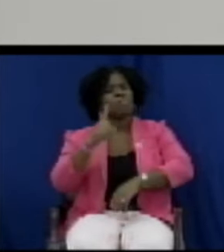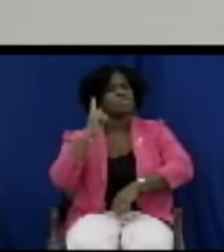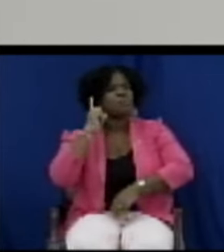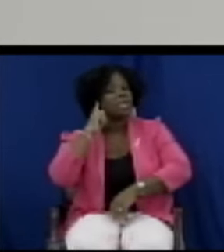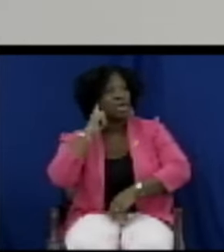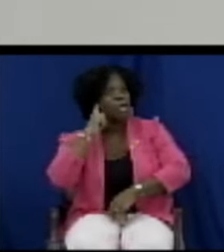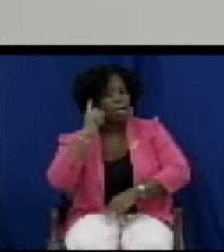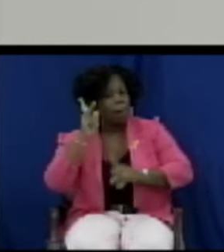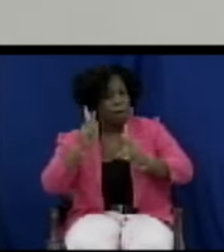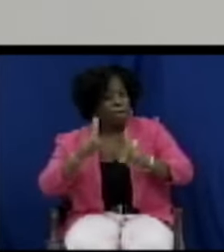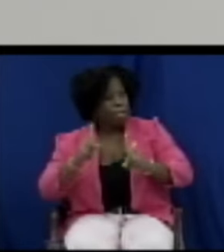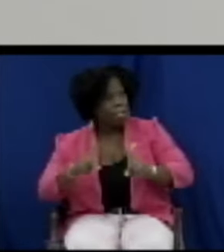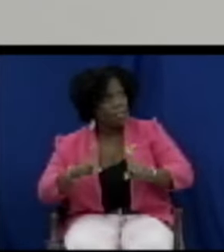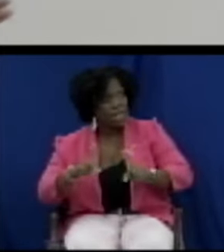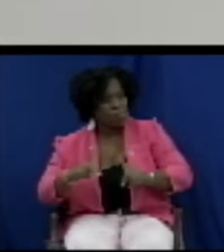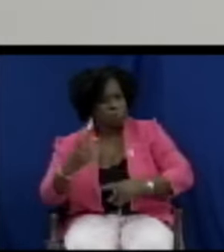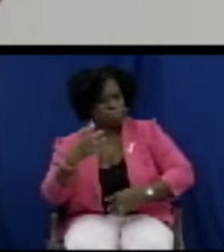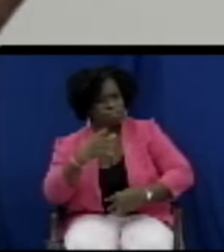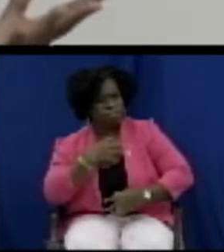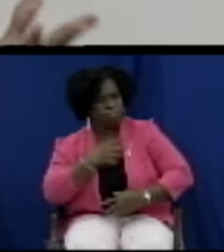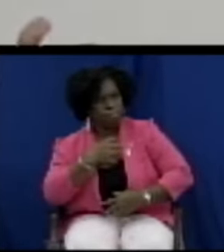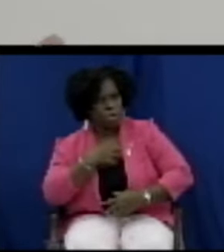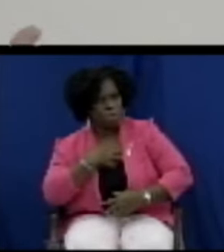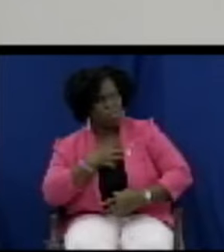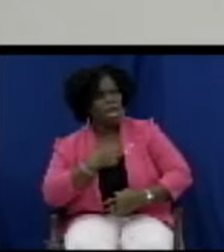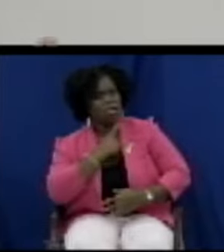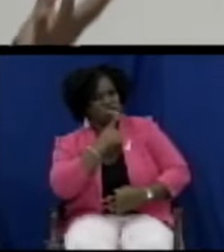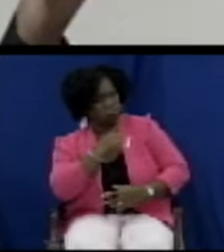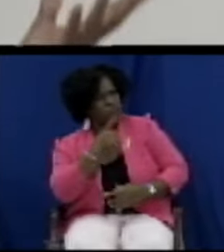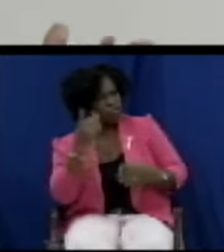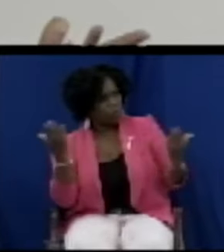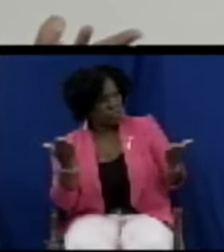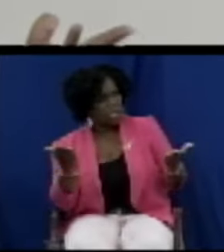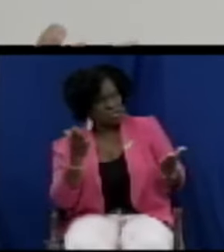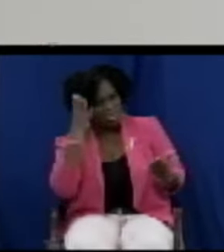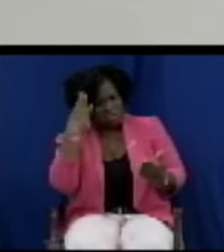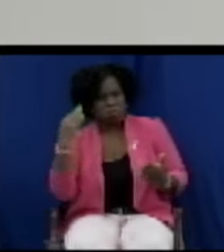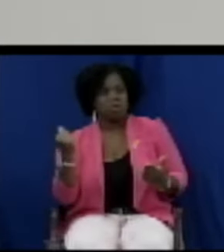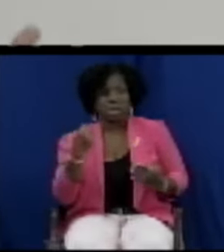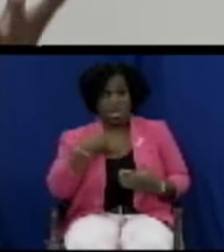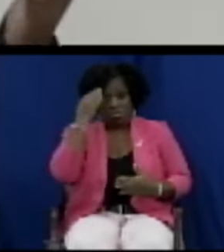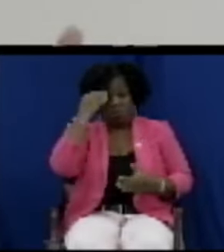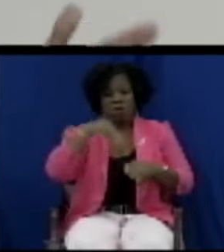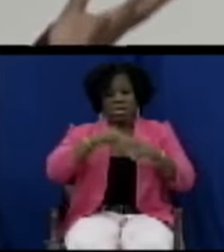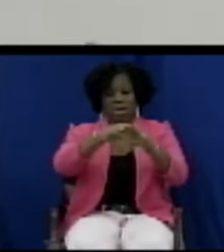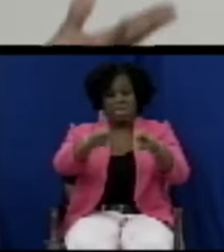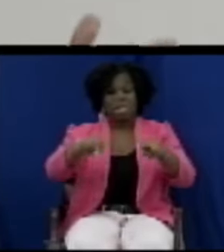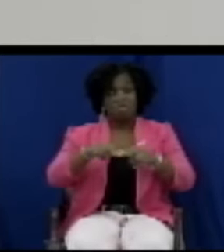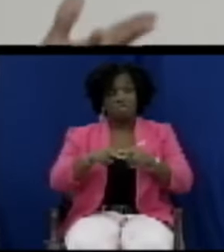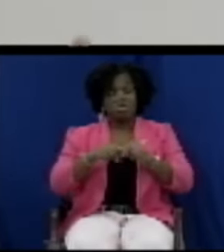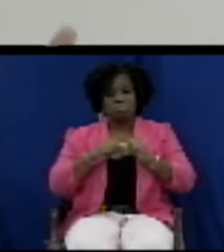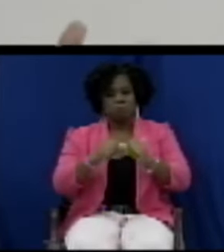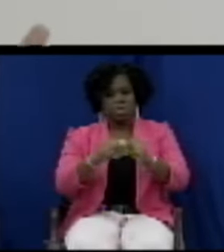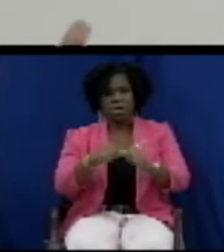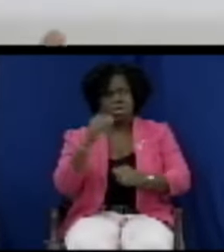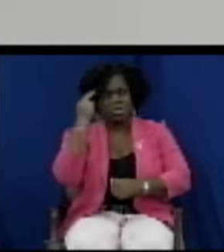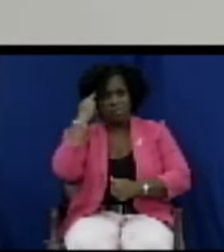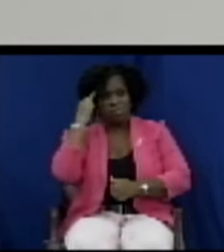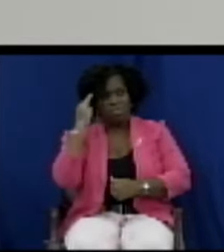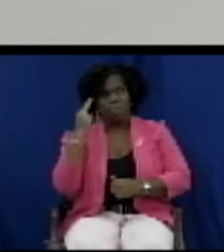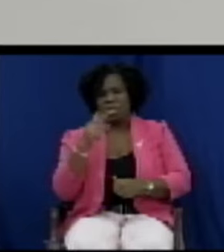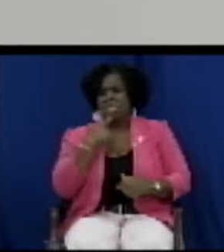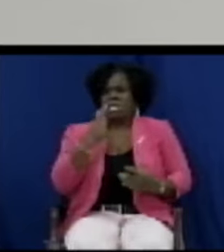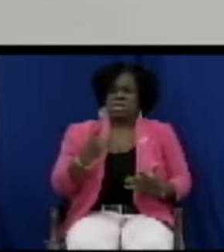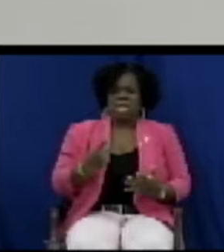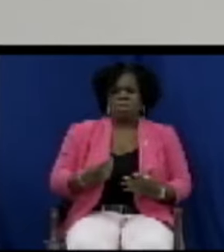complaining and we hear I'm sure you hear it here in St. Kitts I know in Nevis you hear it all the time the consumer affairs people are not doing